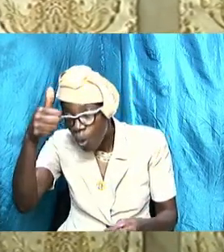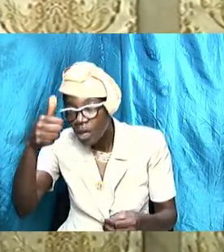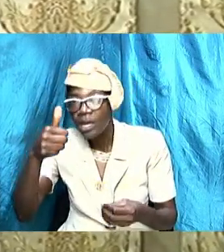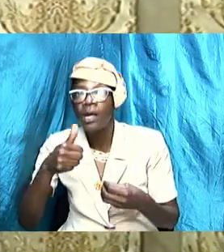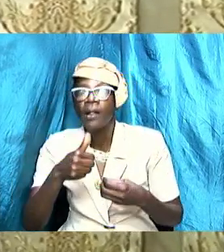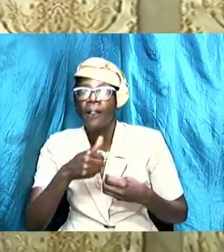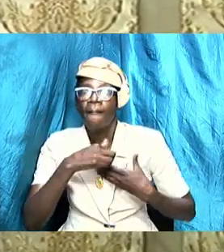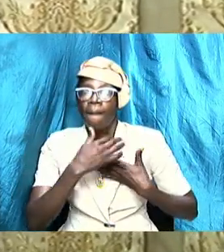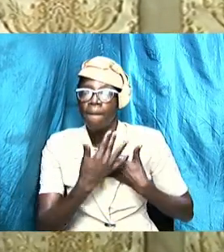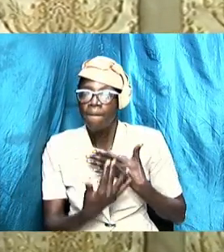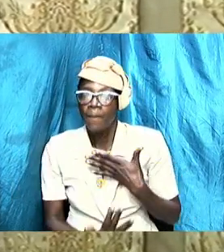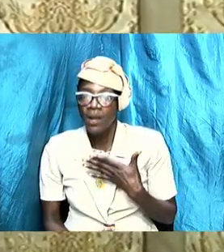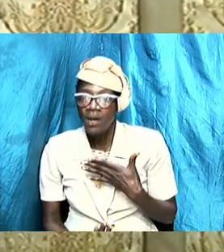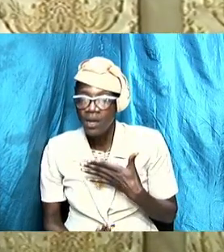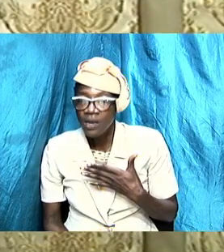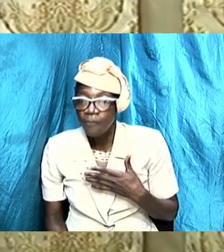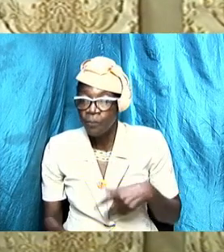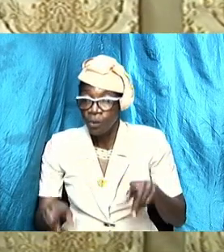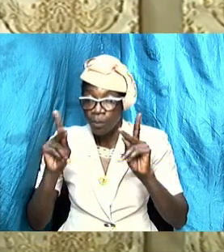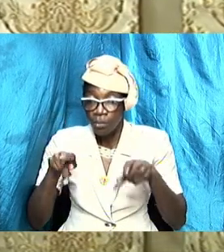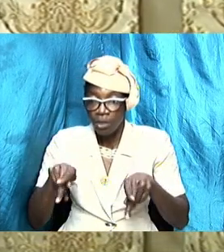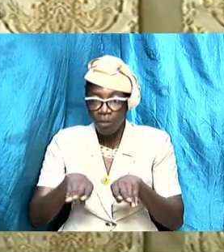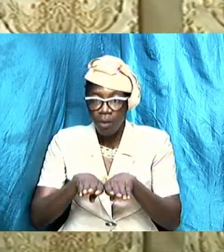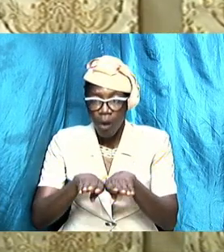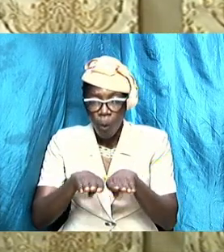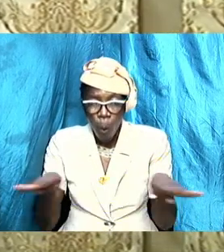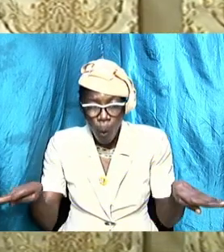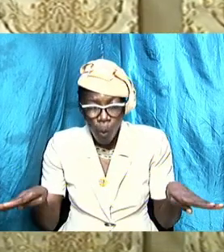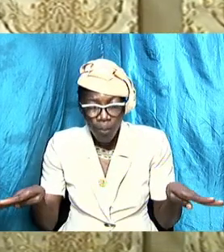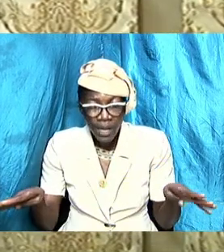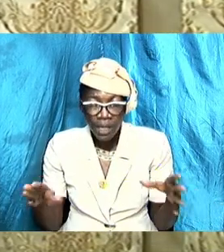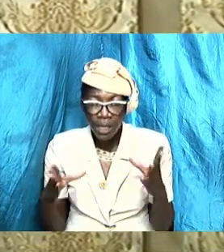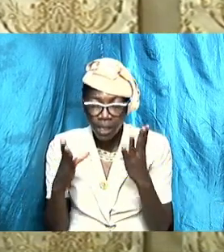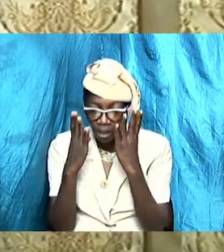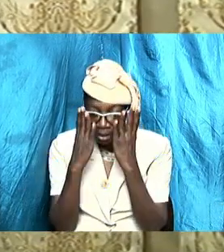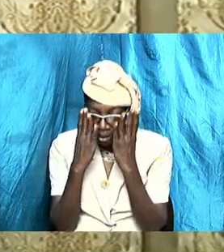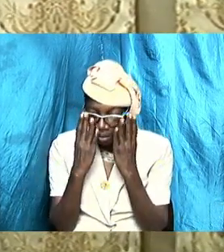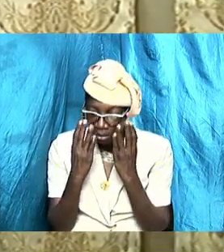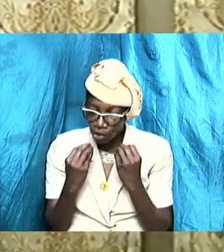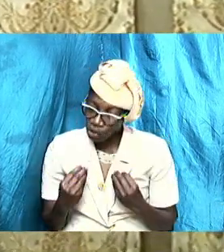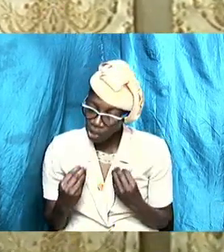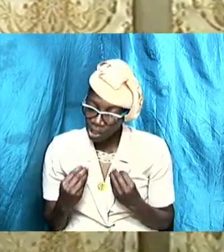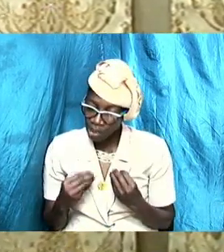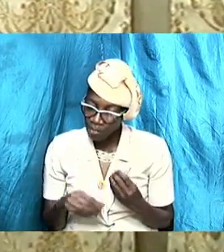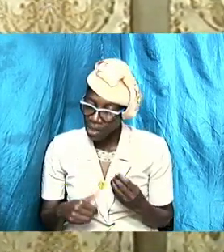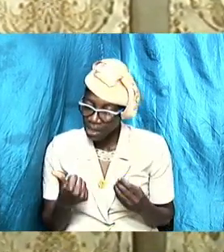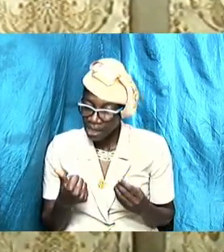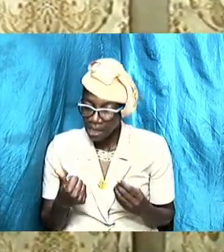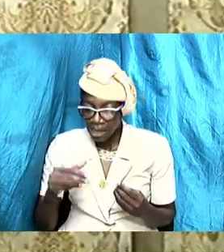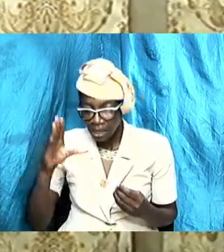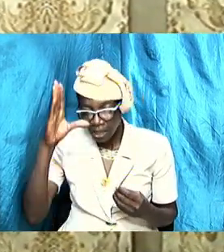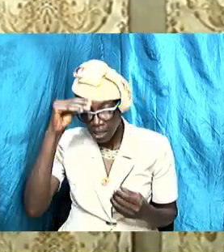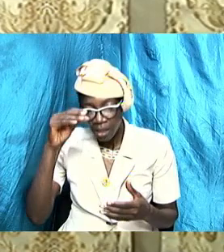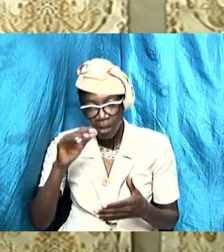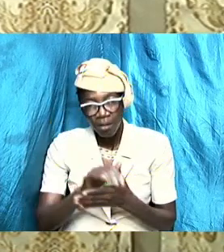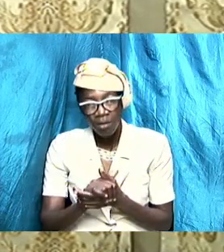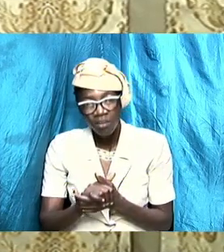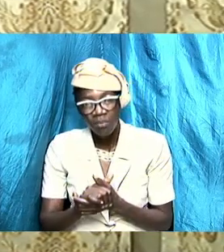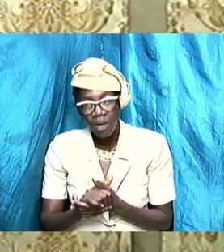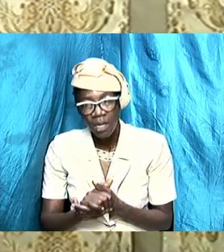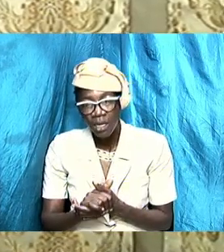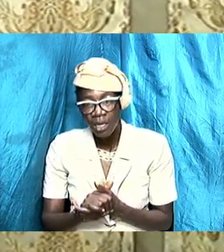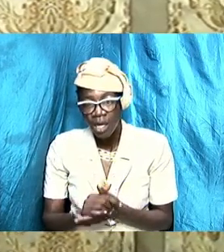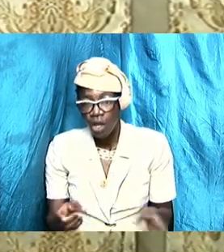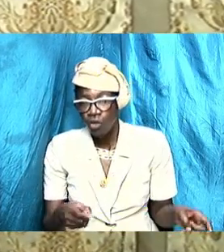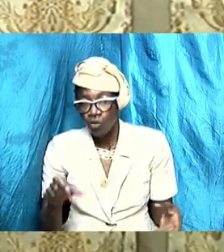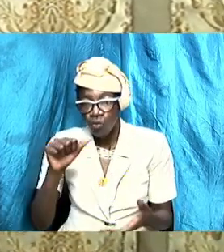we have put it to our open shame and any husband that does that to their